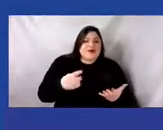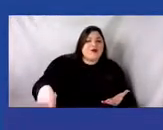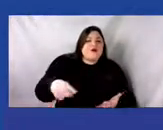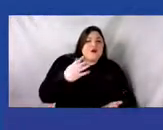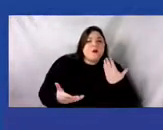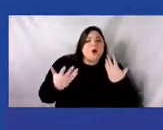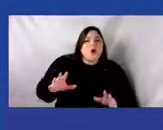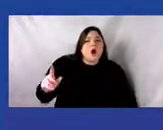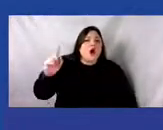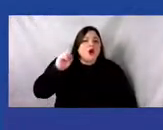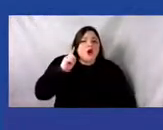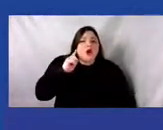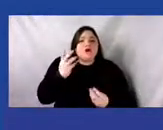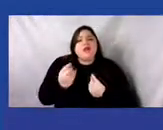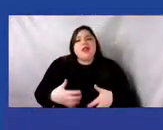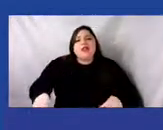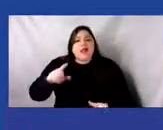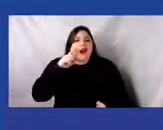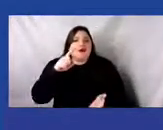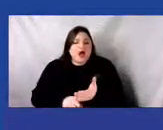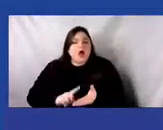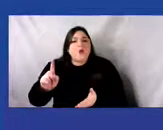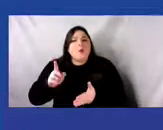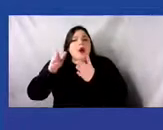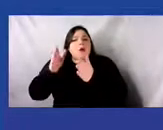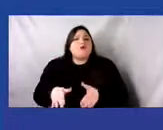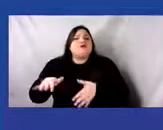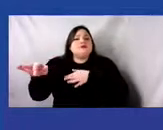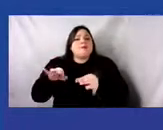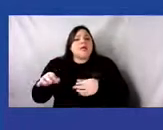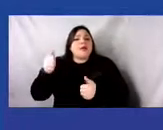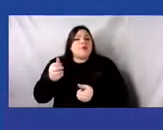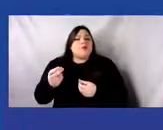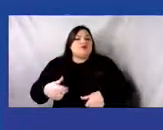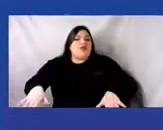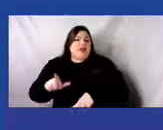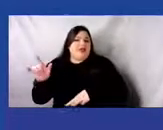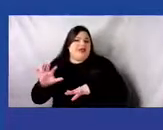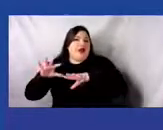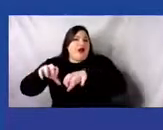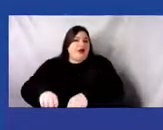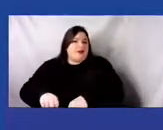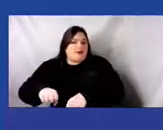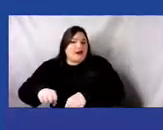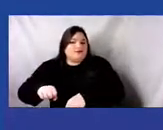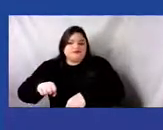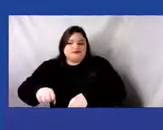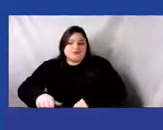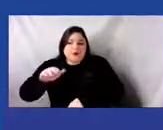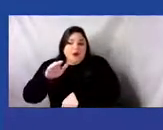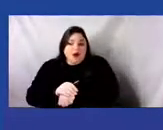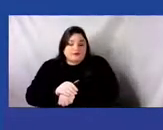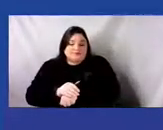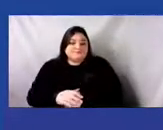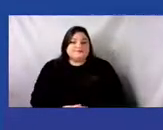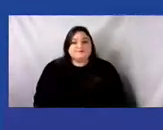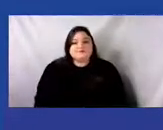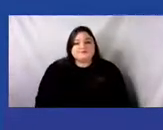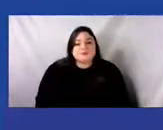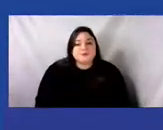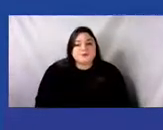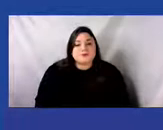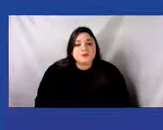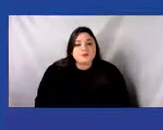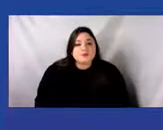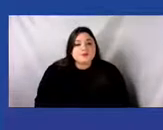where someone explains the land that they're occupying. But it's similar to someone